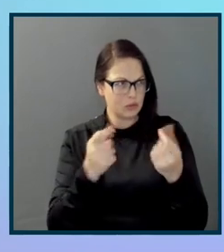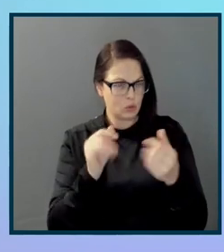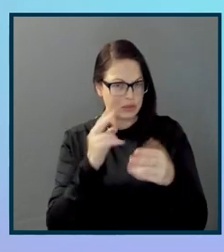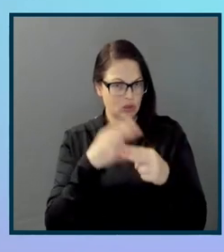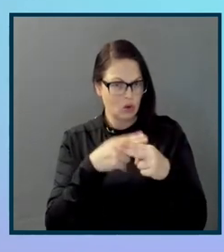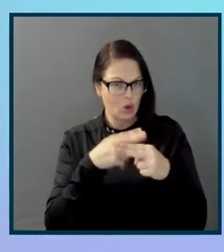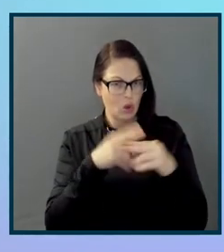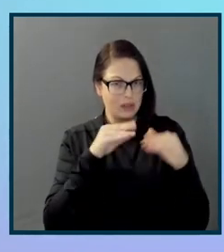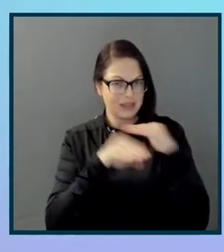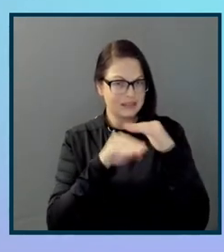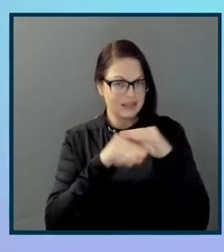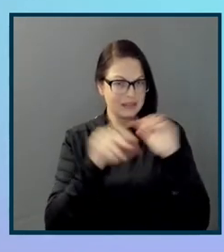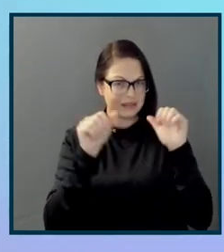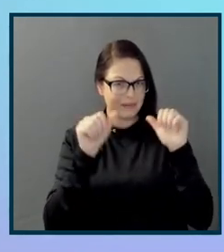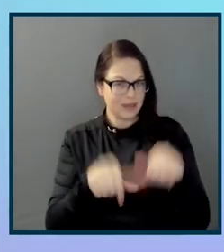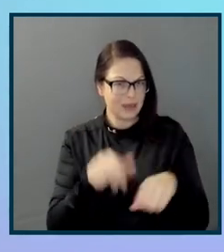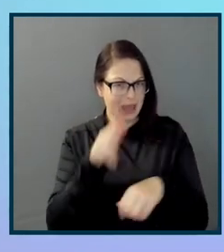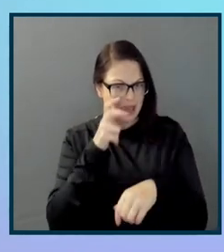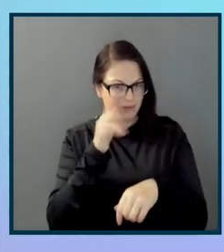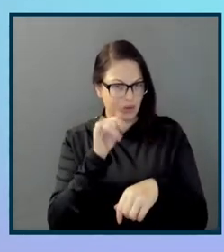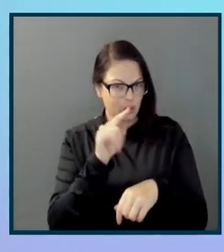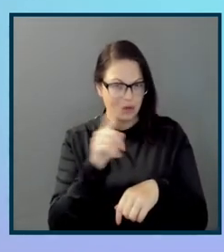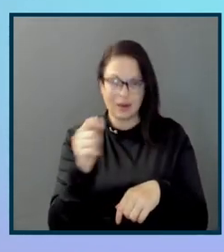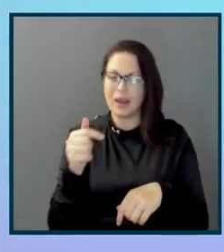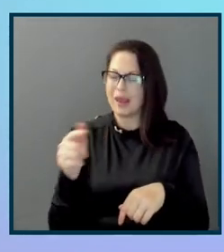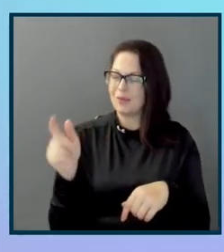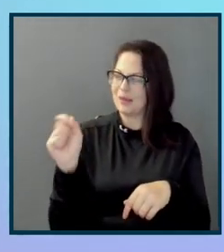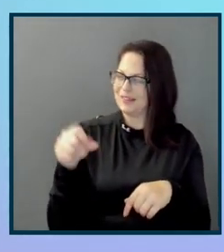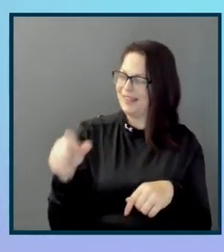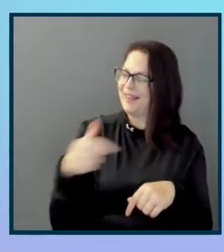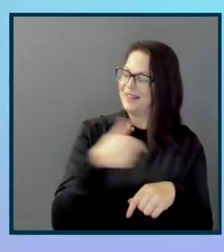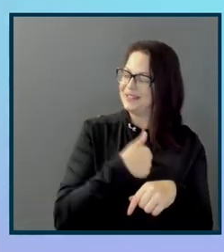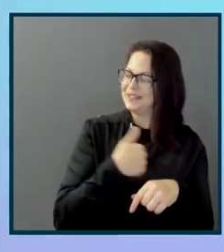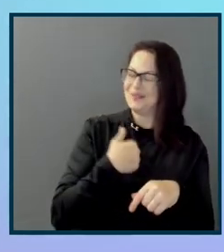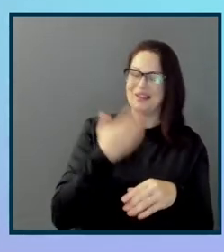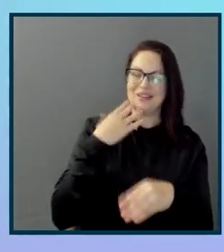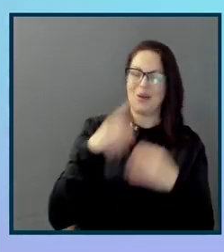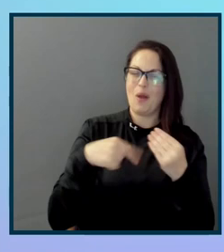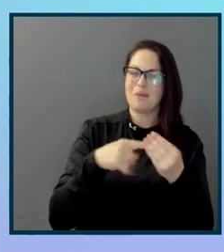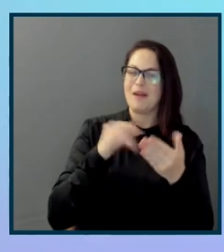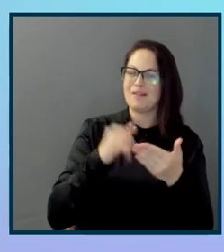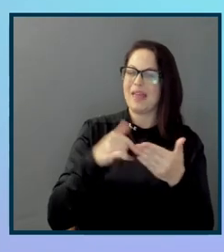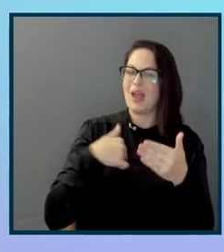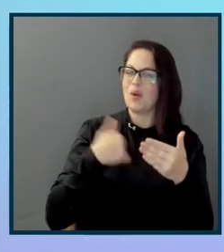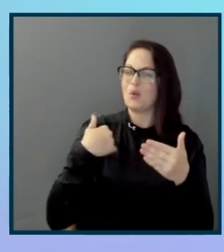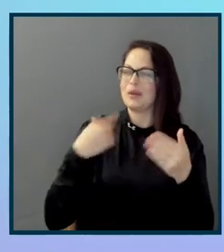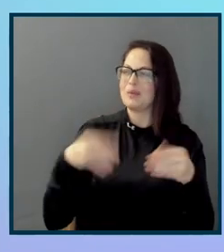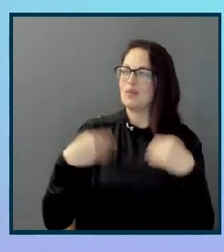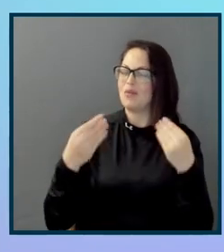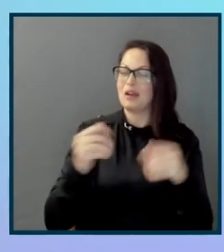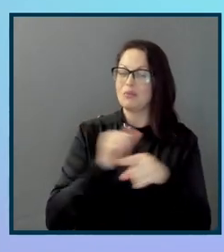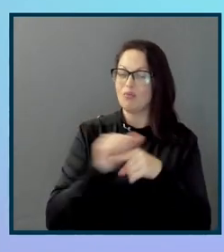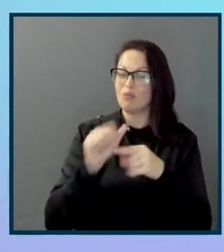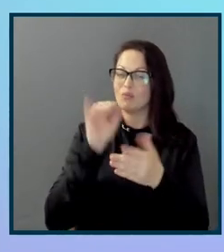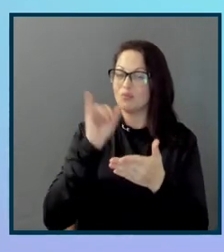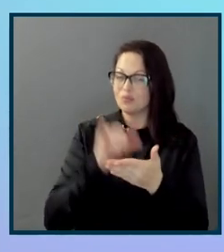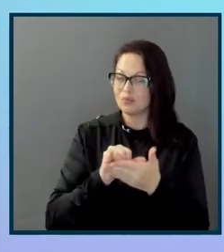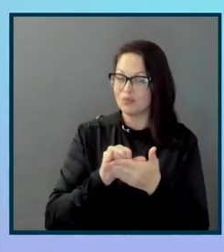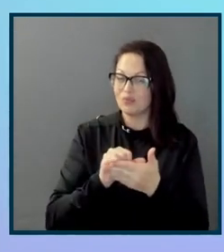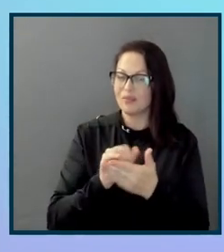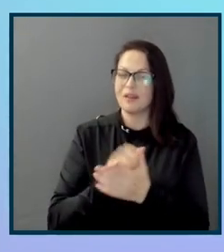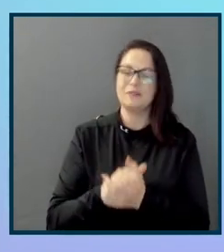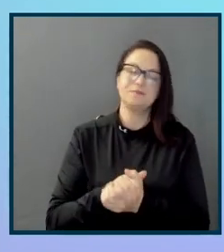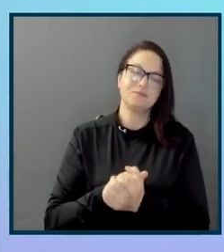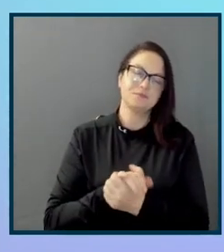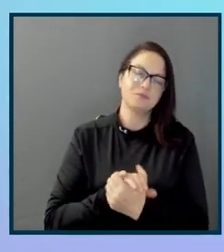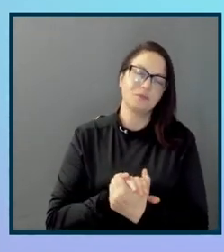it? And we're like, yes, we have heard of it. Actually, we offered trainings for that. And we can piggyback on that